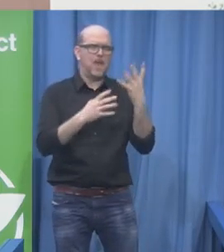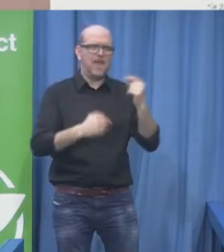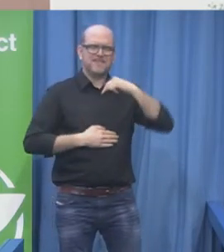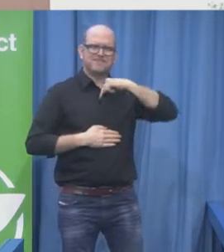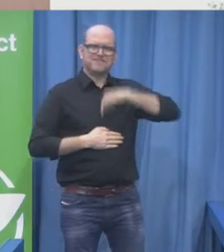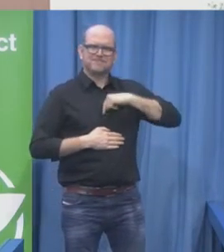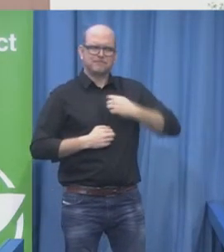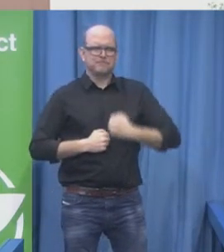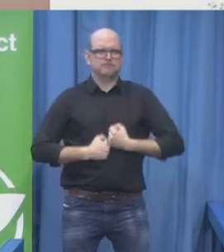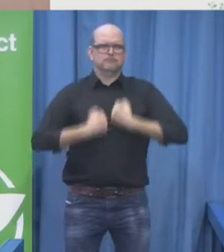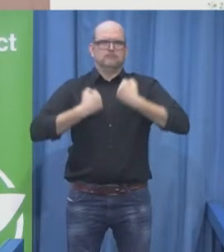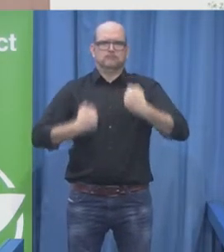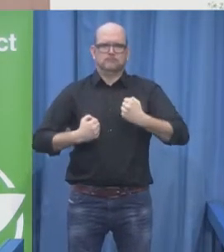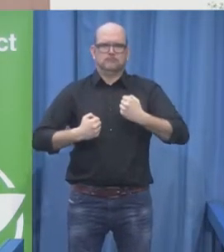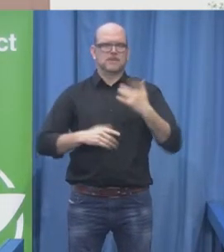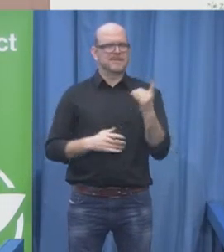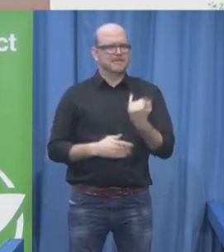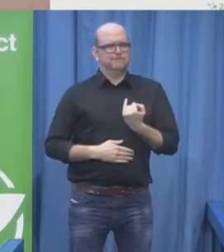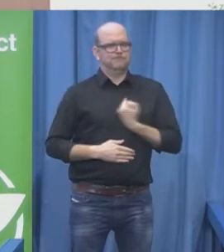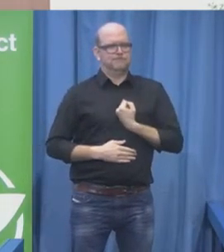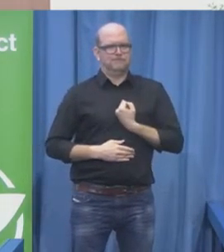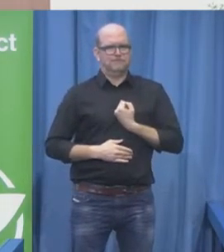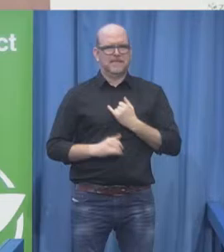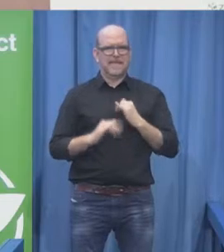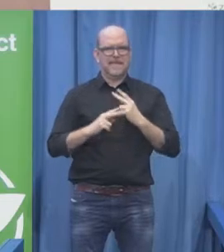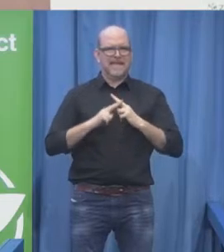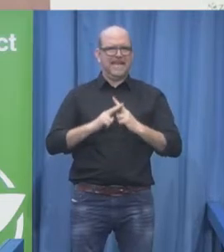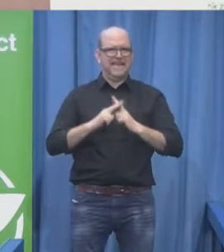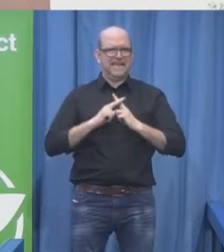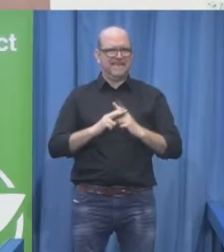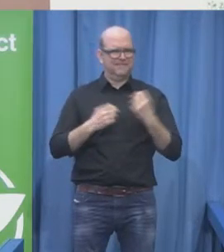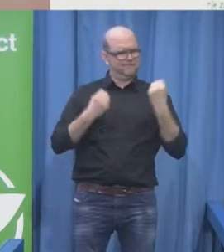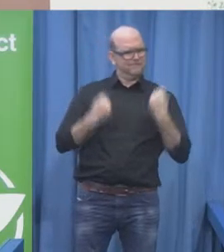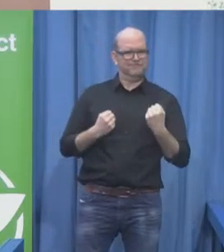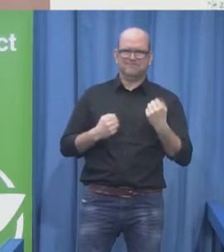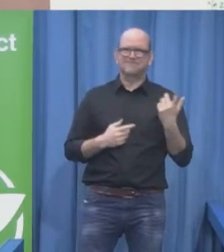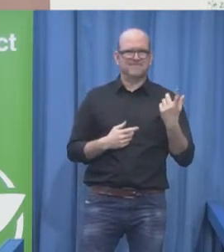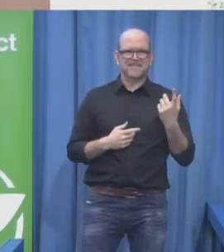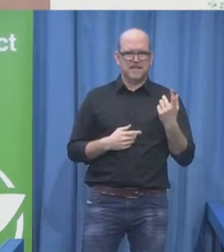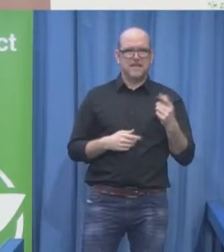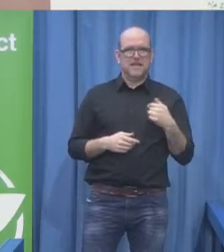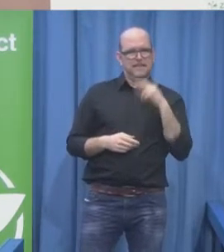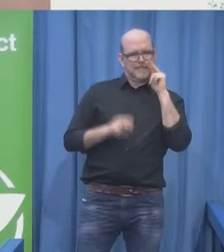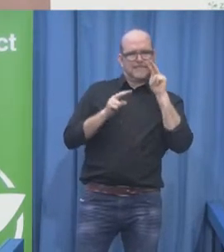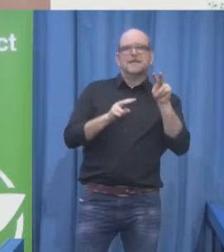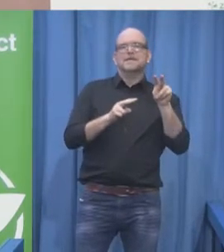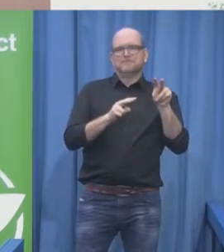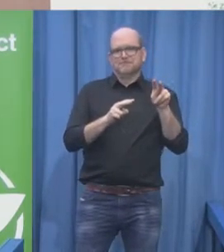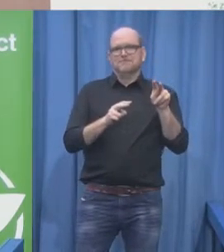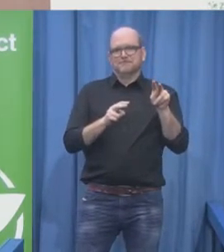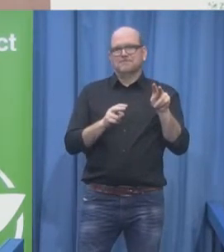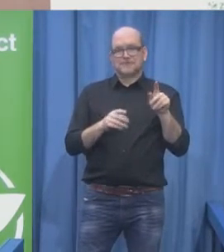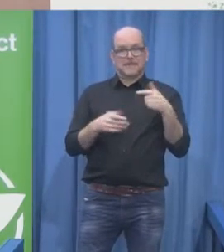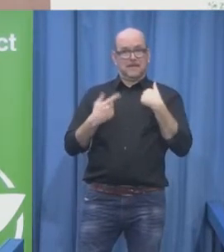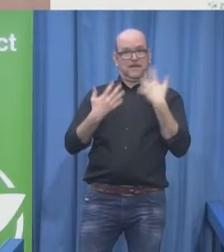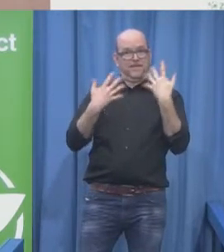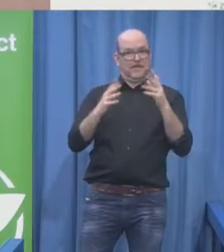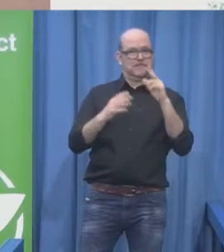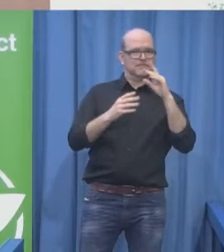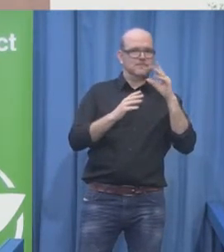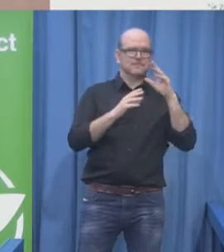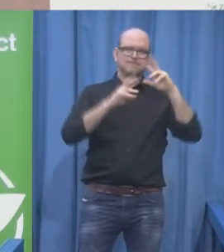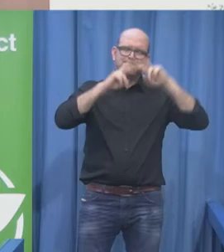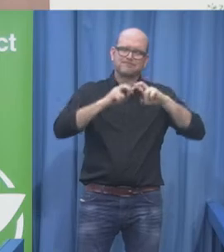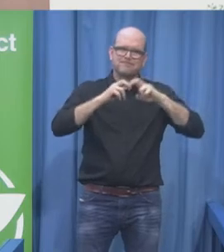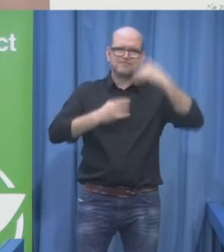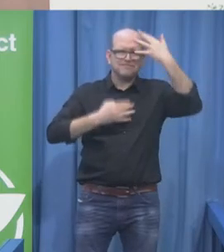There is even data that shows that many people consider it unfair to give work to persons with disabilities.